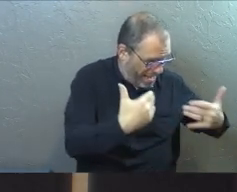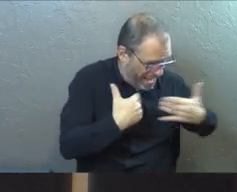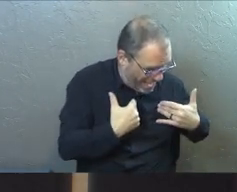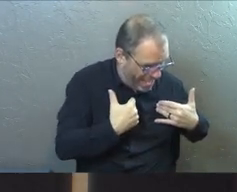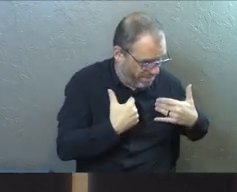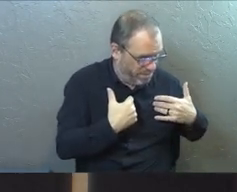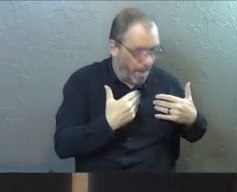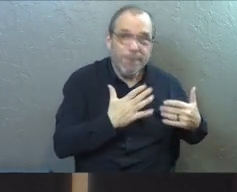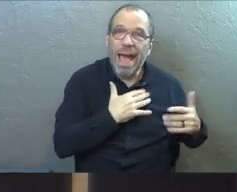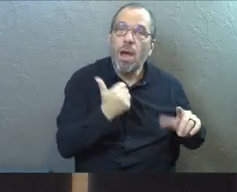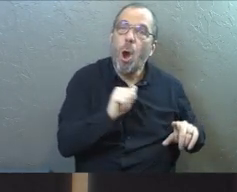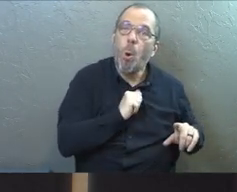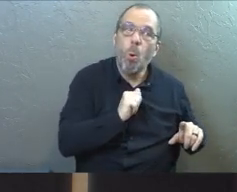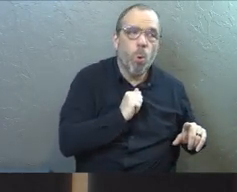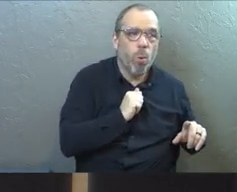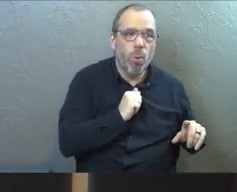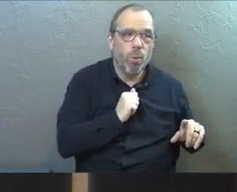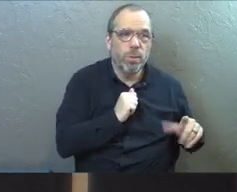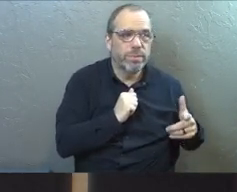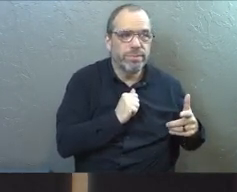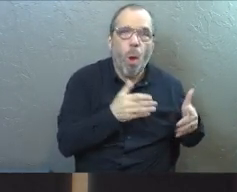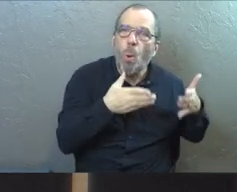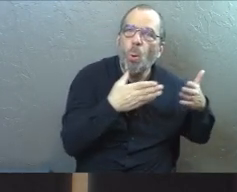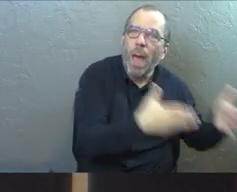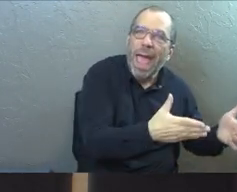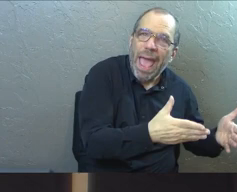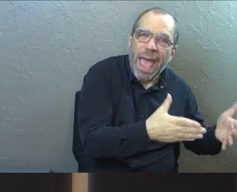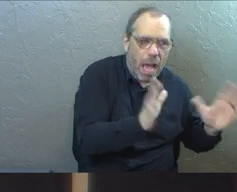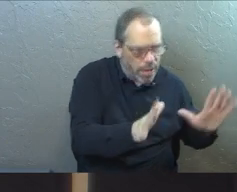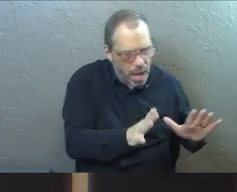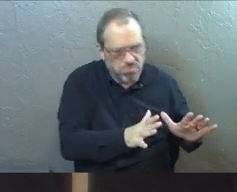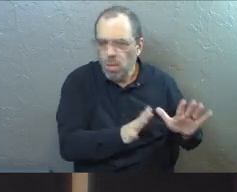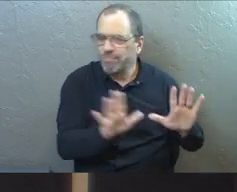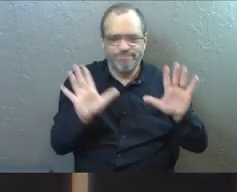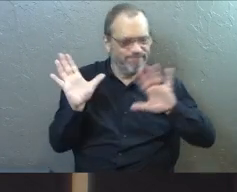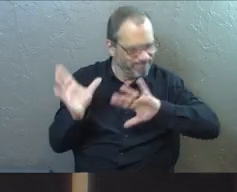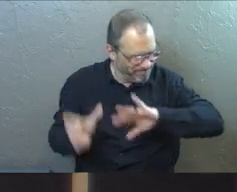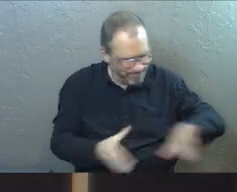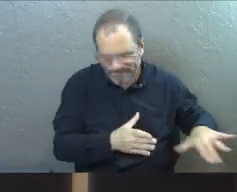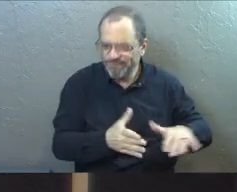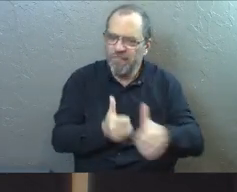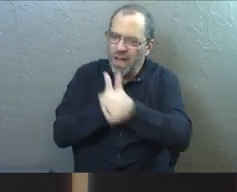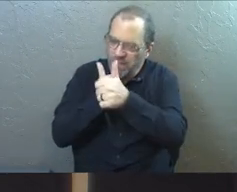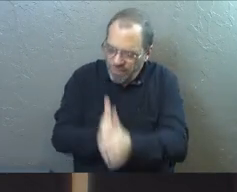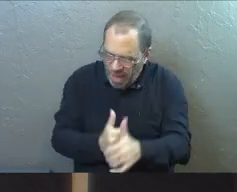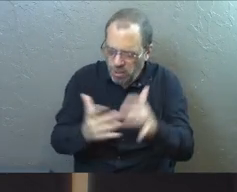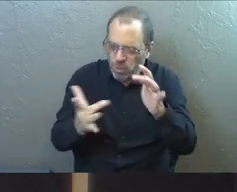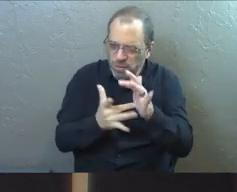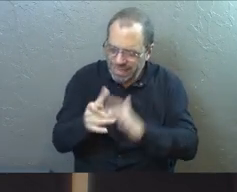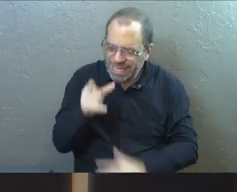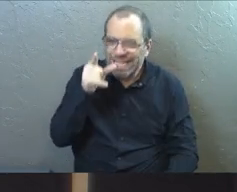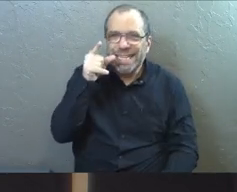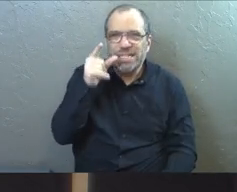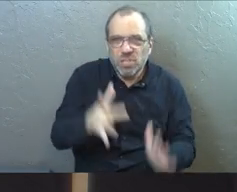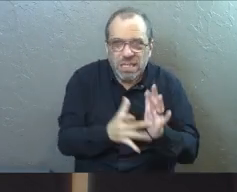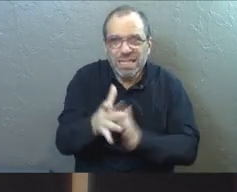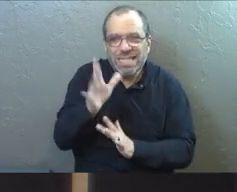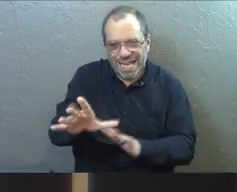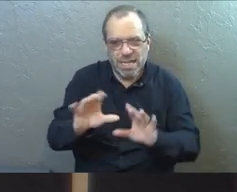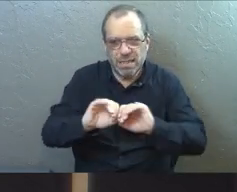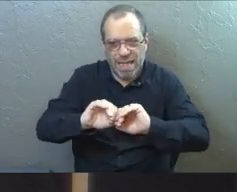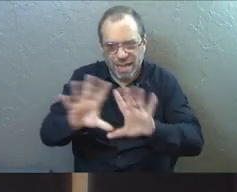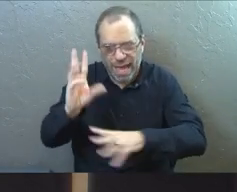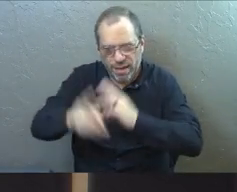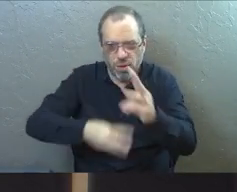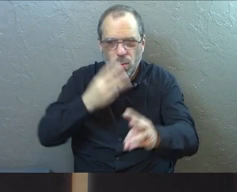have a formula to know exactly what to do, and go of, just need to walk with him. He is the light of the world, and if